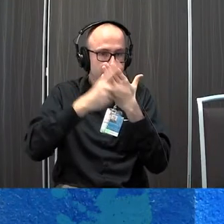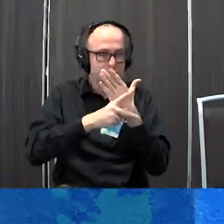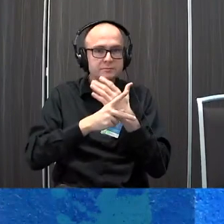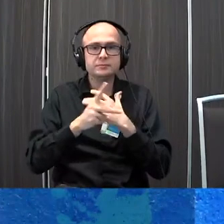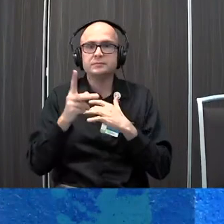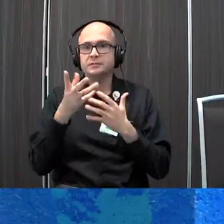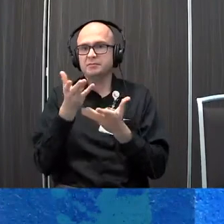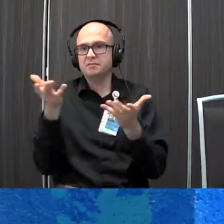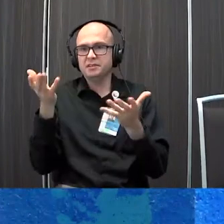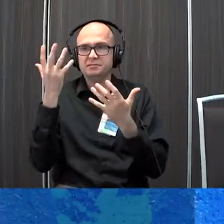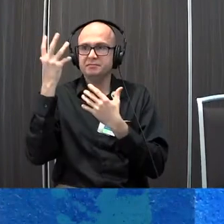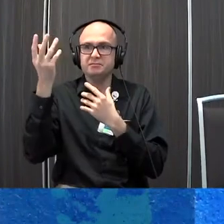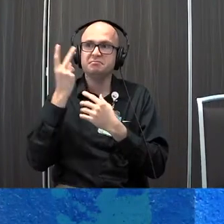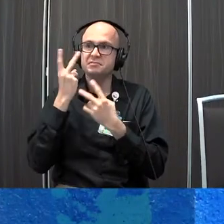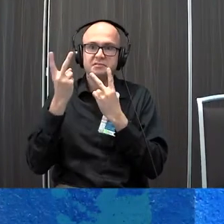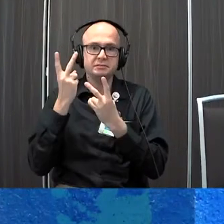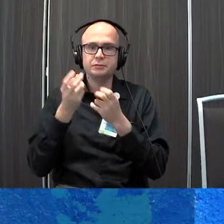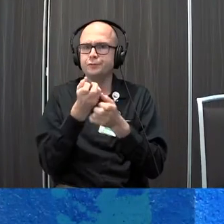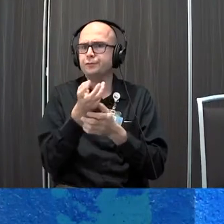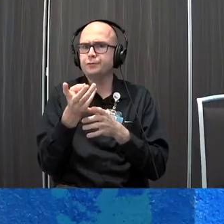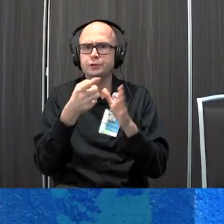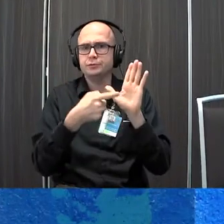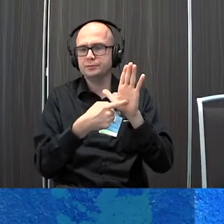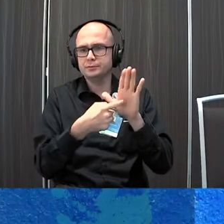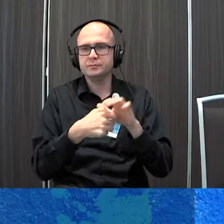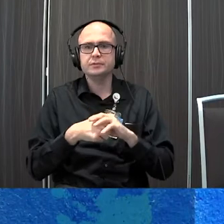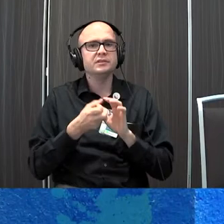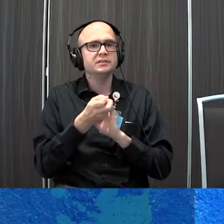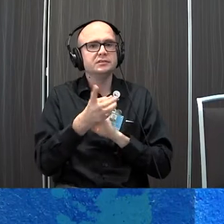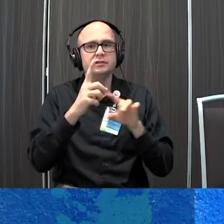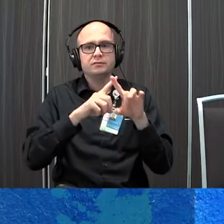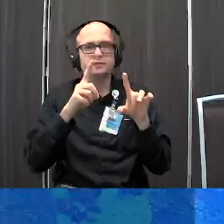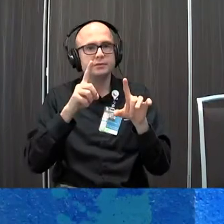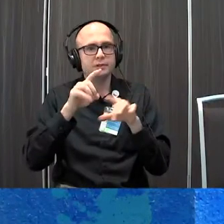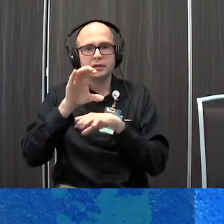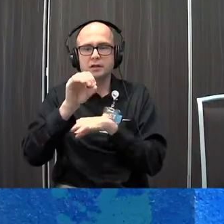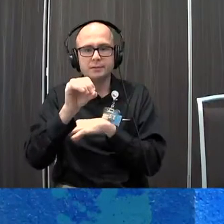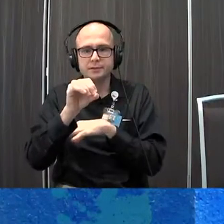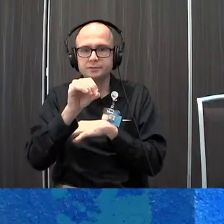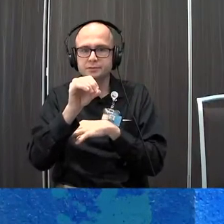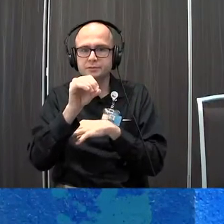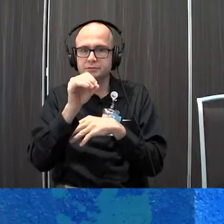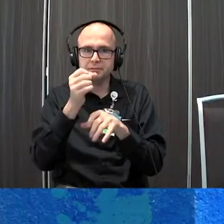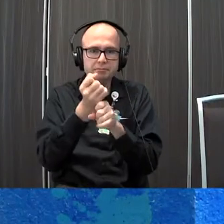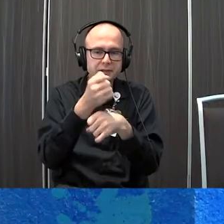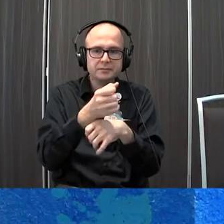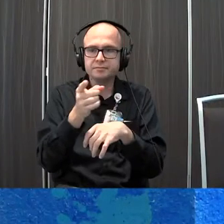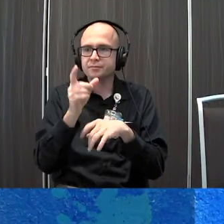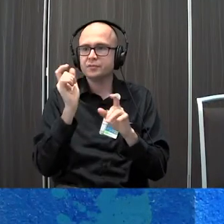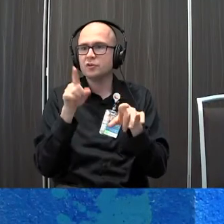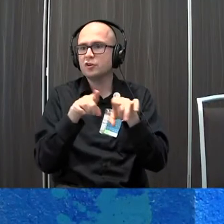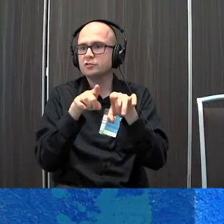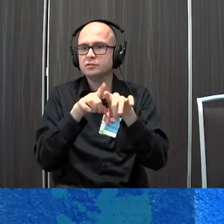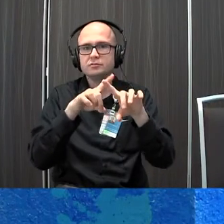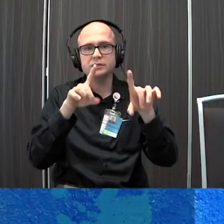on the market so these are just a few examples several different companies produce them and there are also